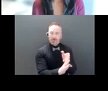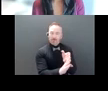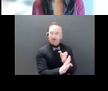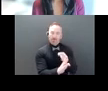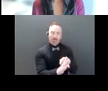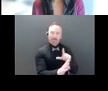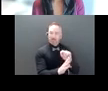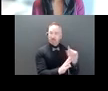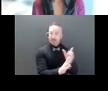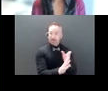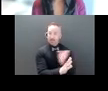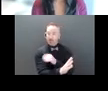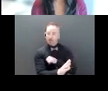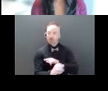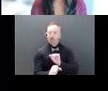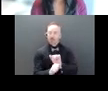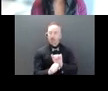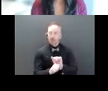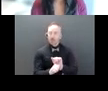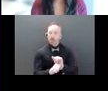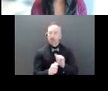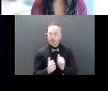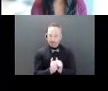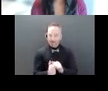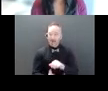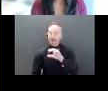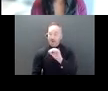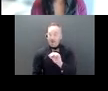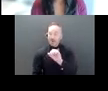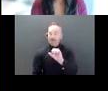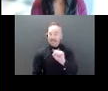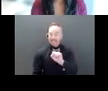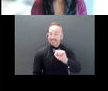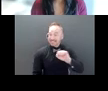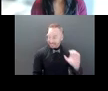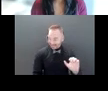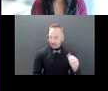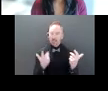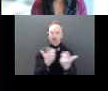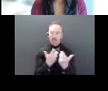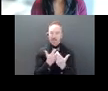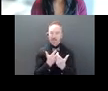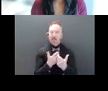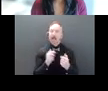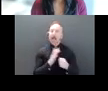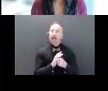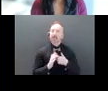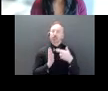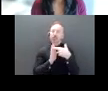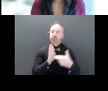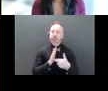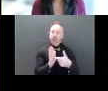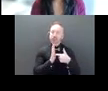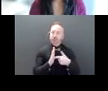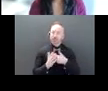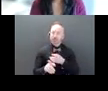she worked with the OSC's Compliance and Registrate Regulation Branch after working